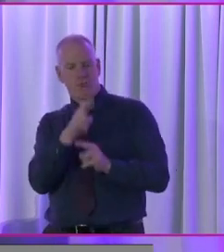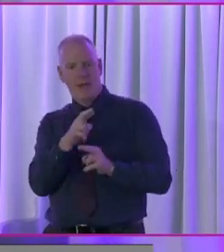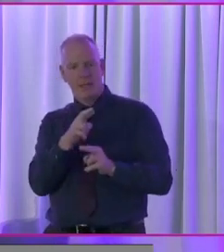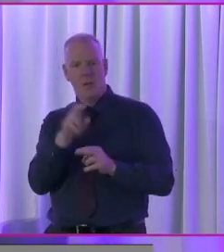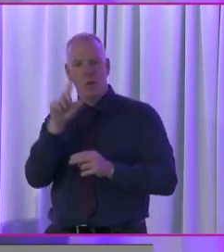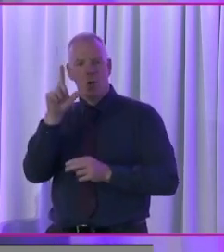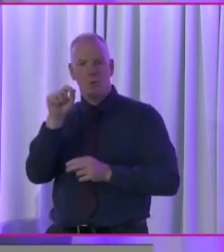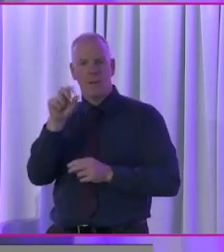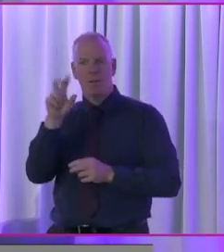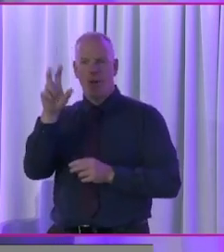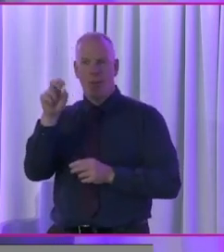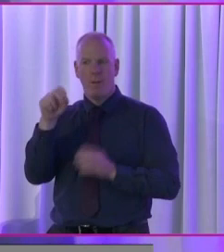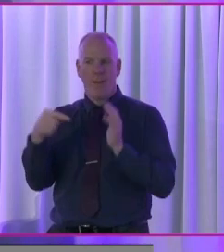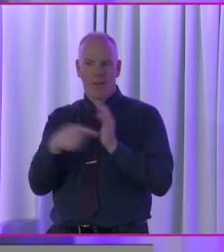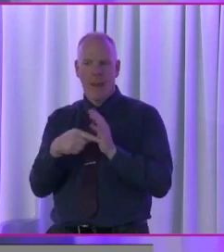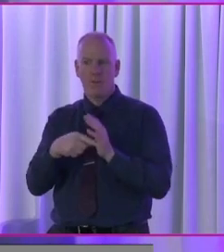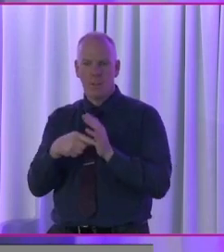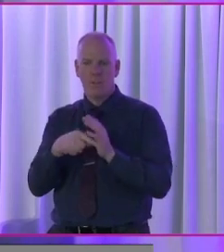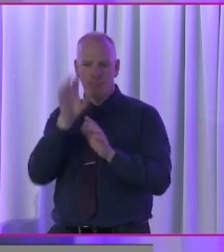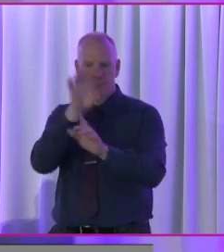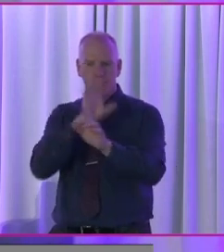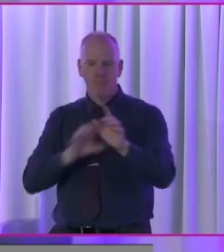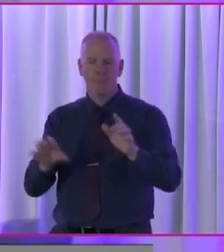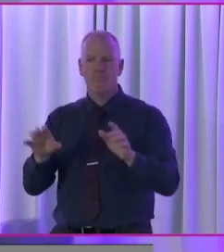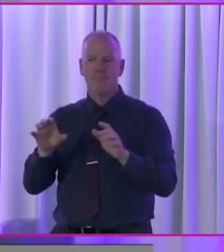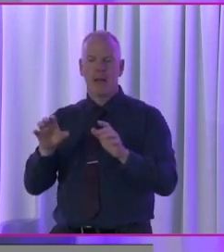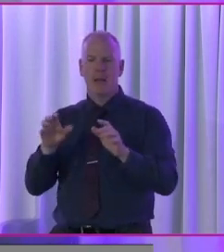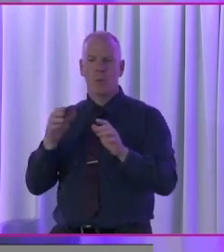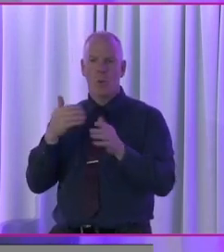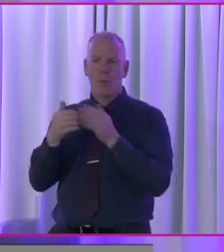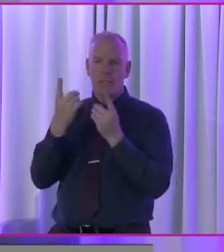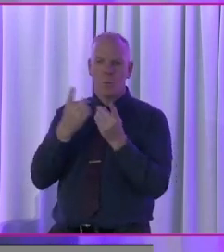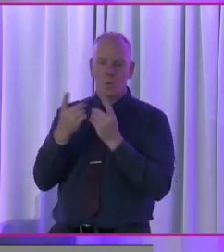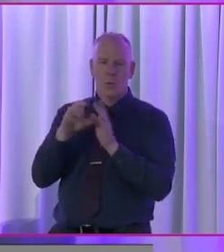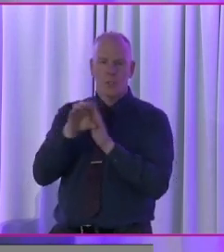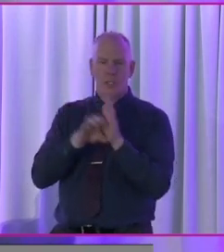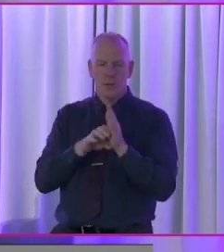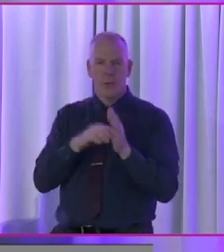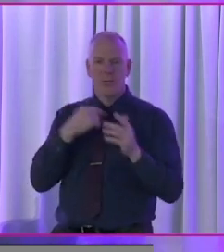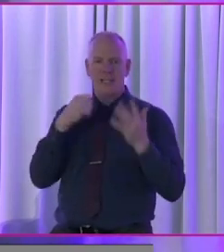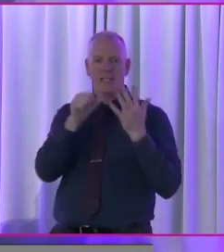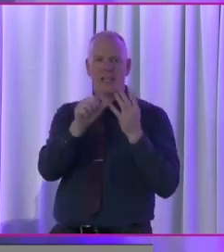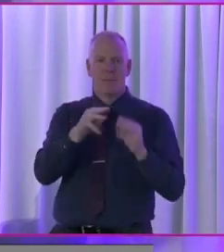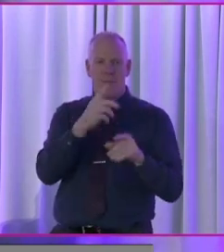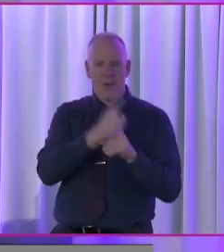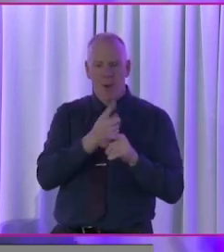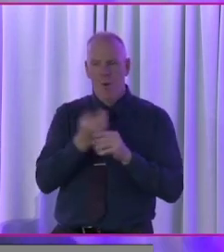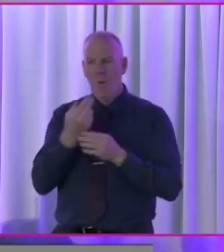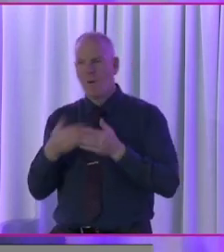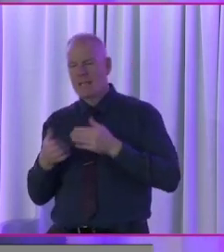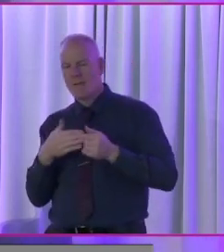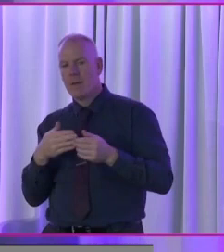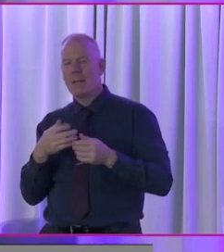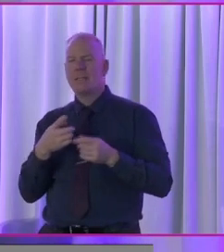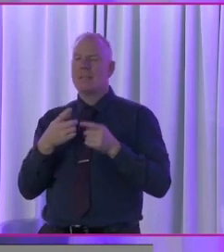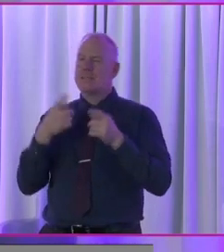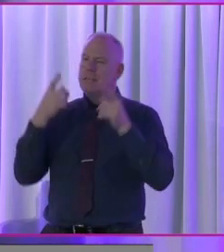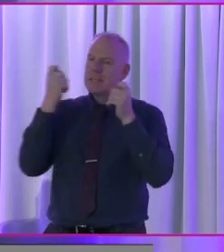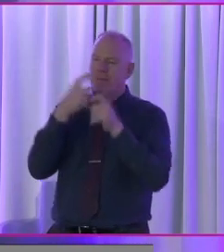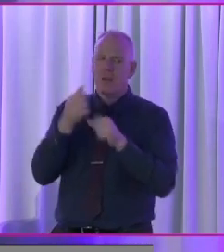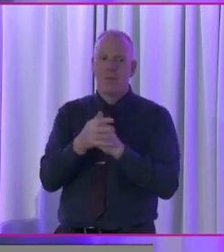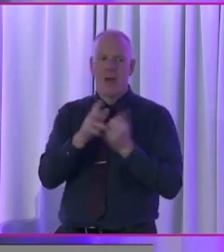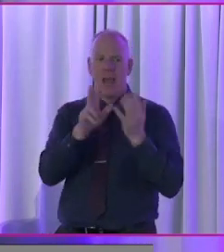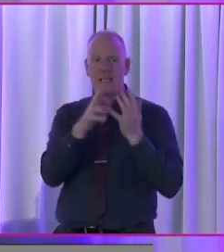20 to 30,000 and the shape of constituencies and whether we need six seaters or whatever, the difficulty about clumps of